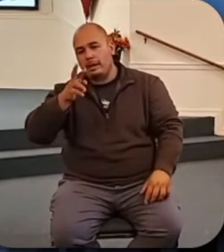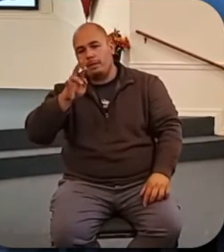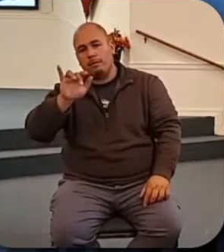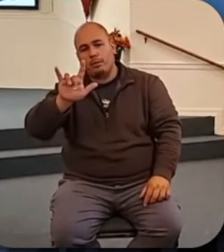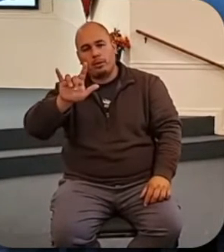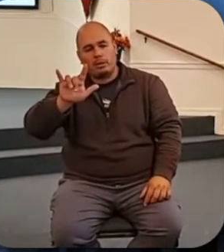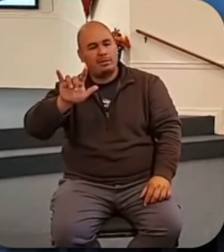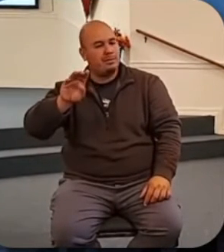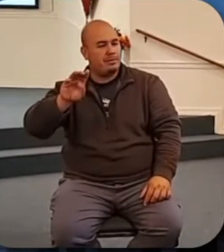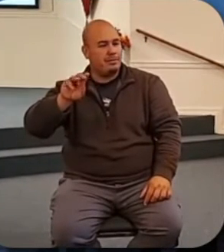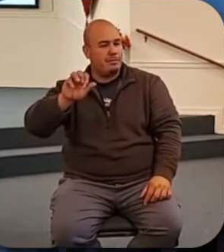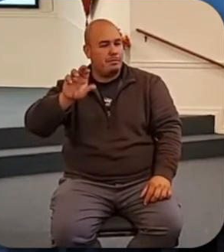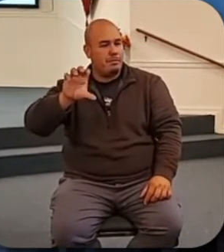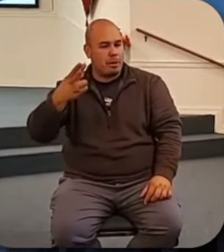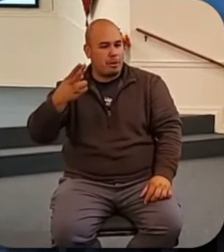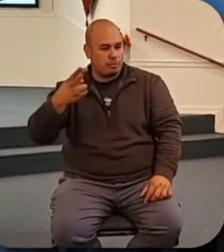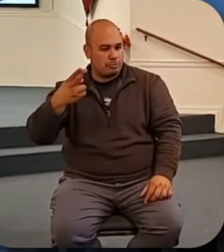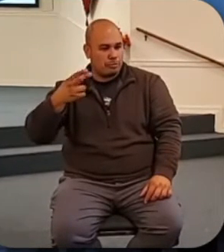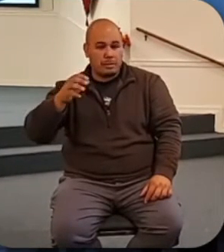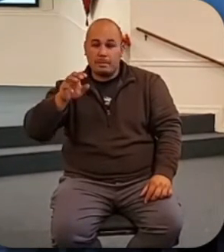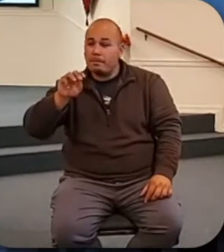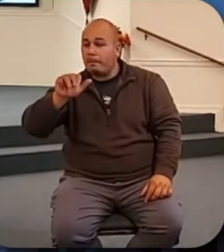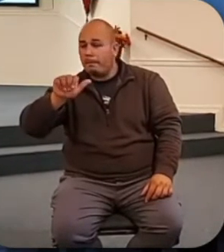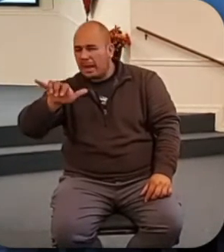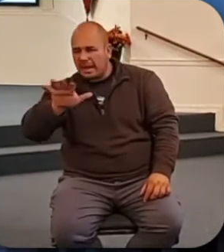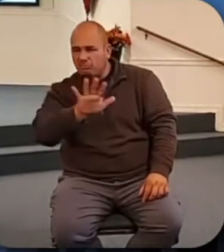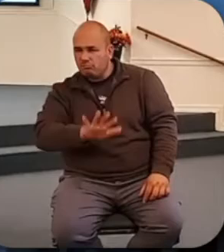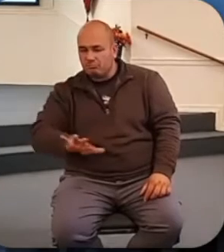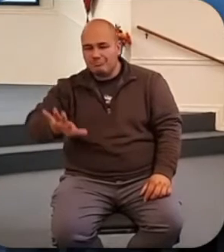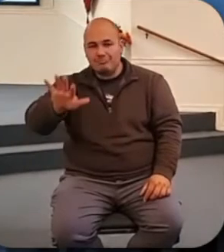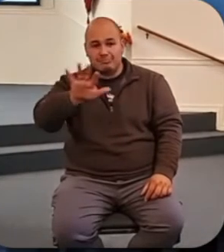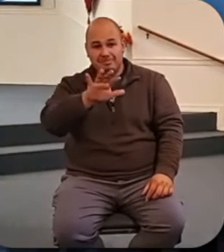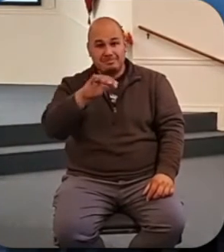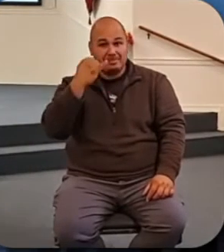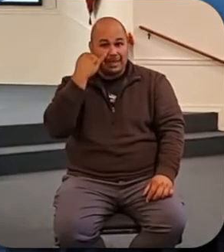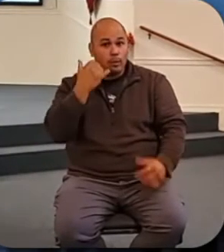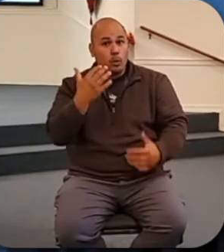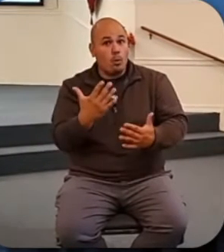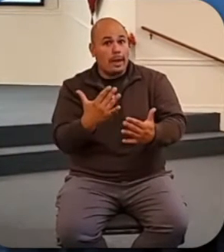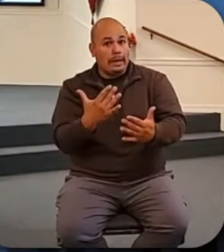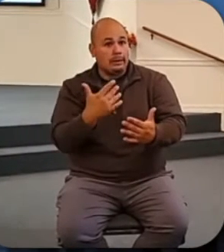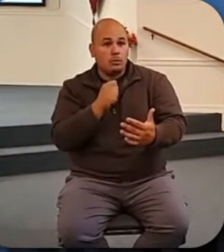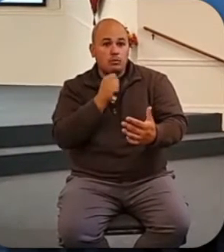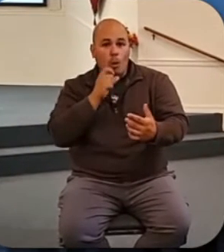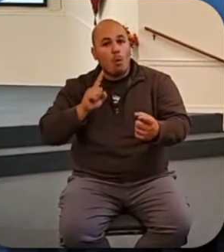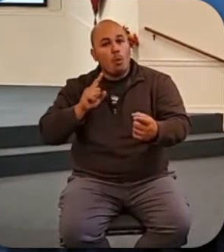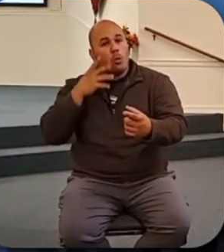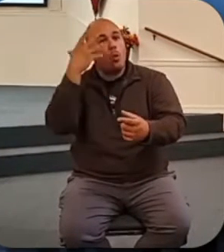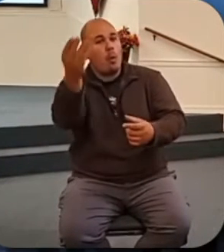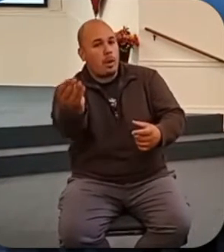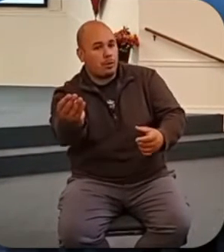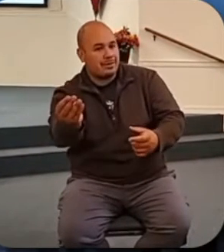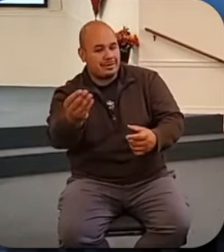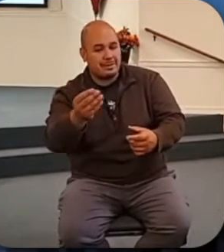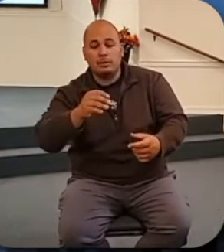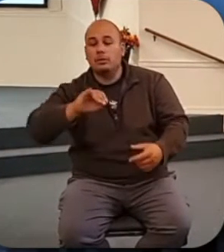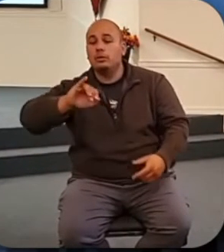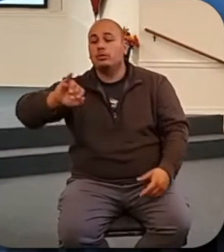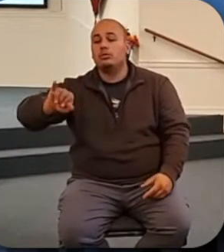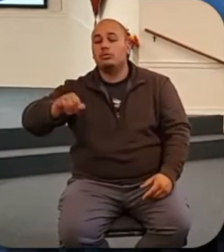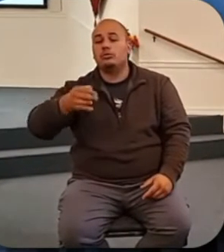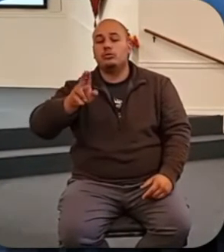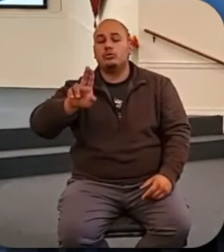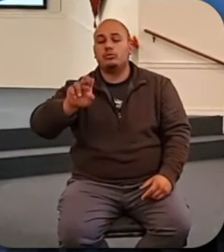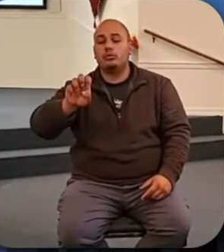they're just gorgeous. But then by the end of May, you don't get out there in time. If you wait until it gets warm outside, you get out there on the hillside and